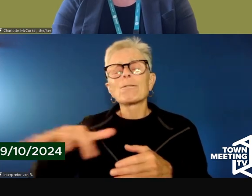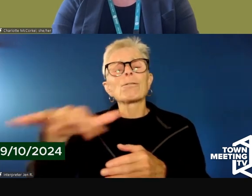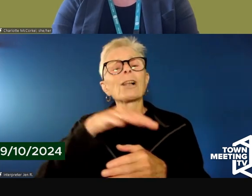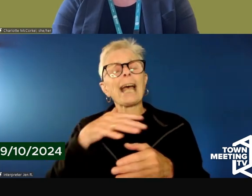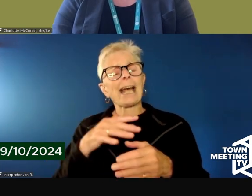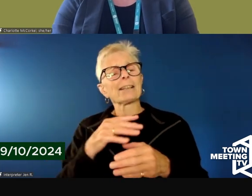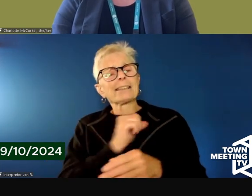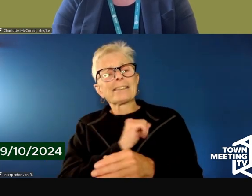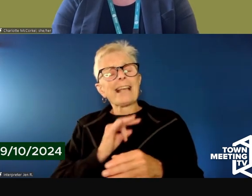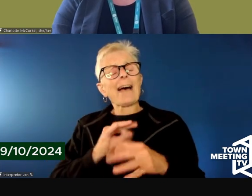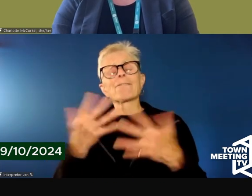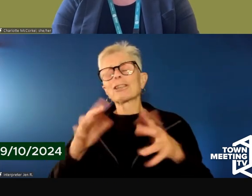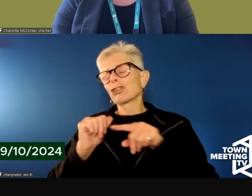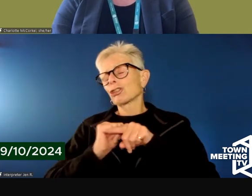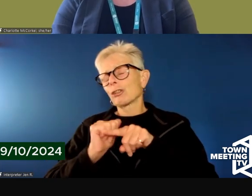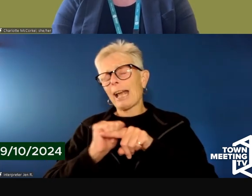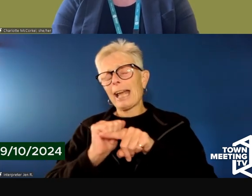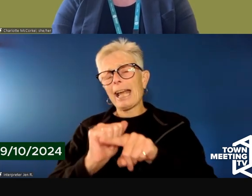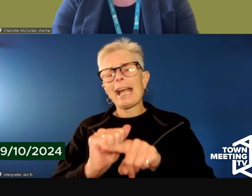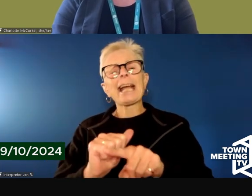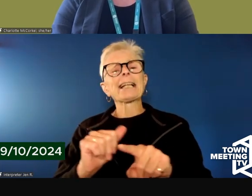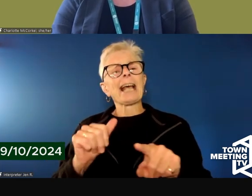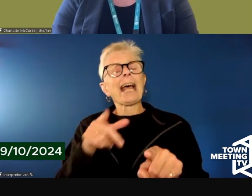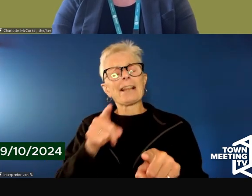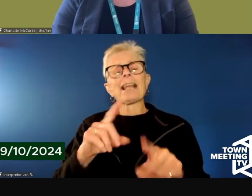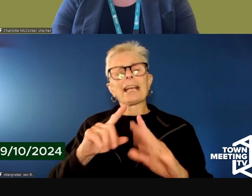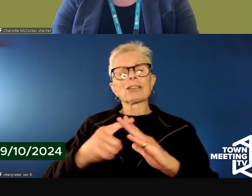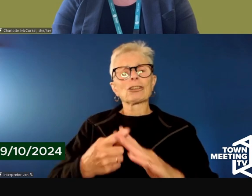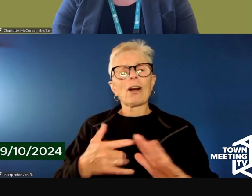they can start feeling well.